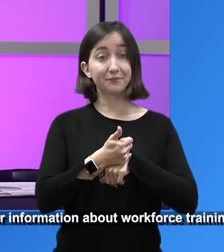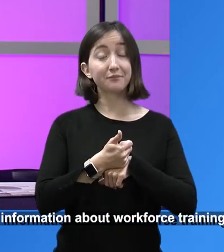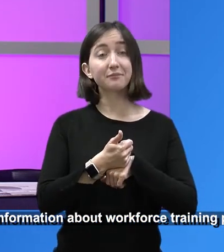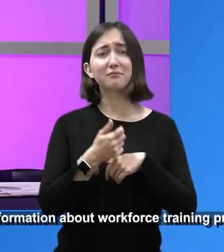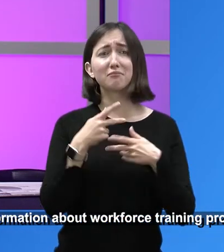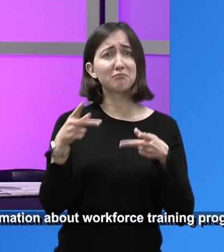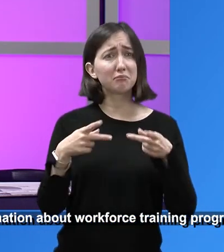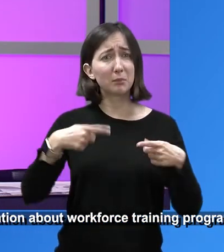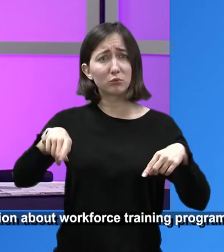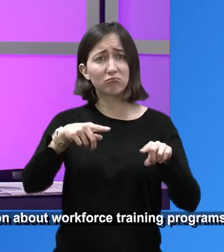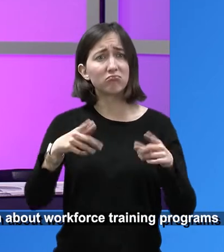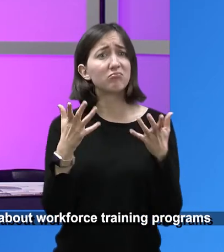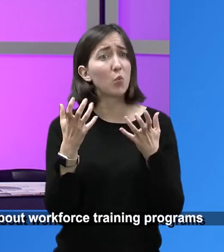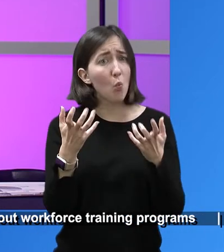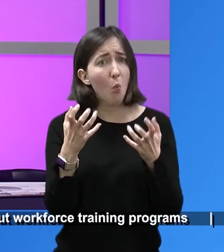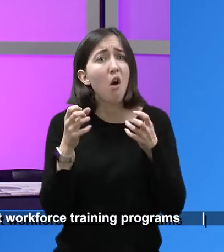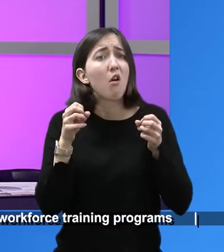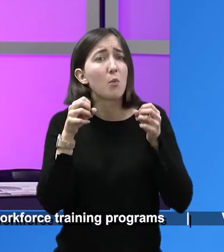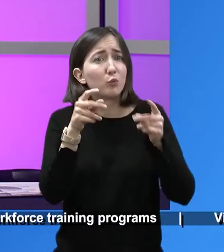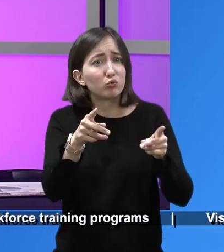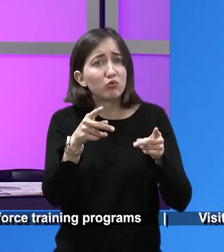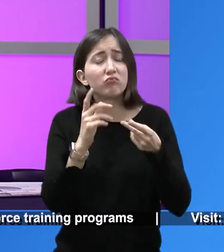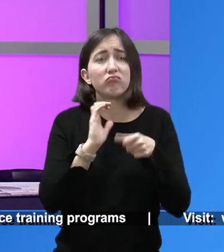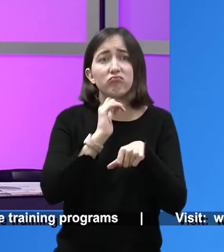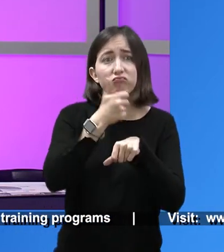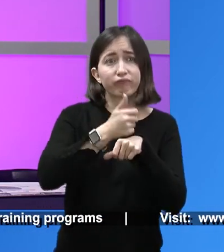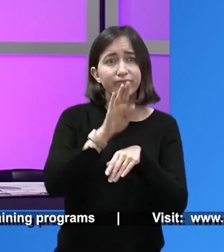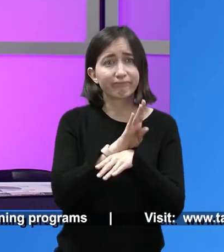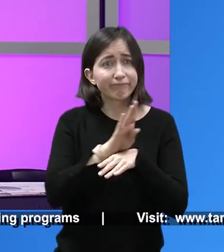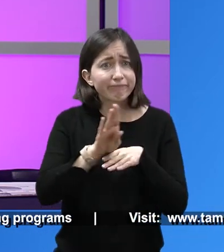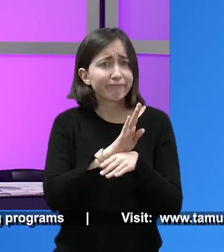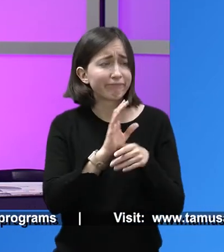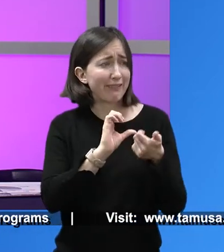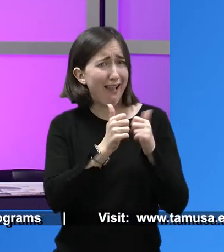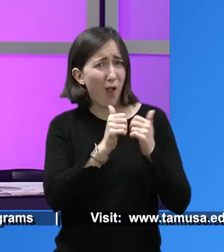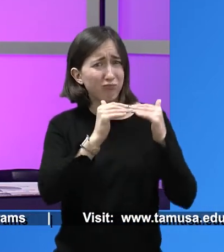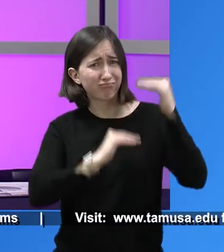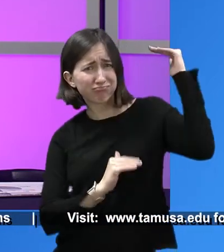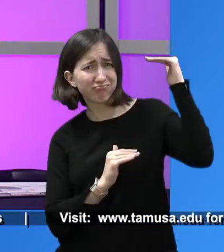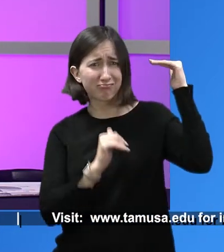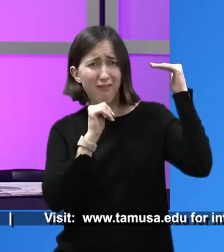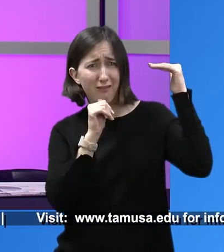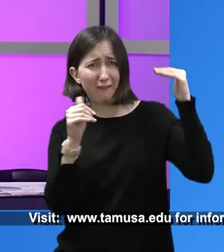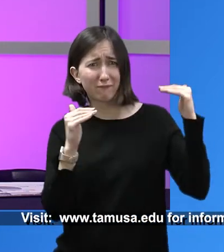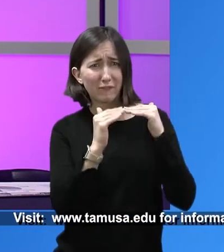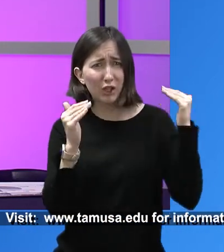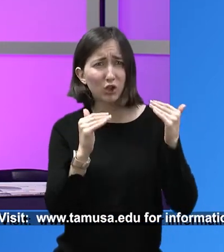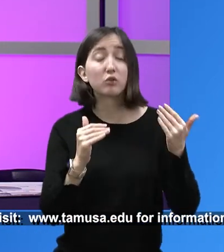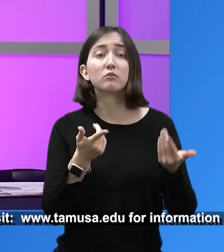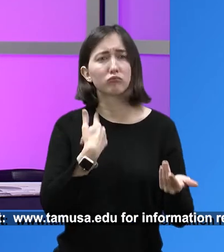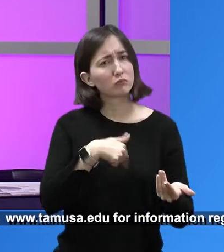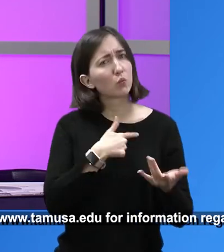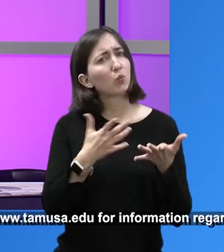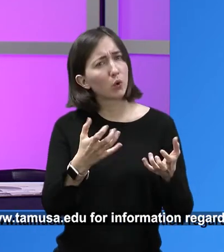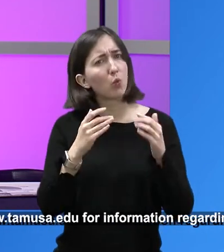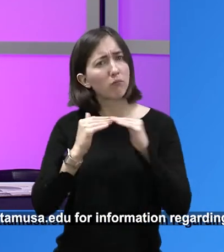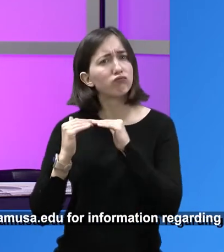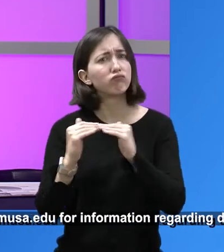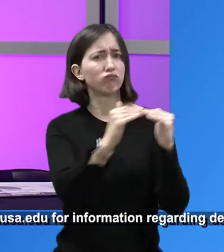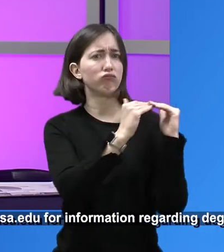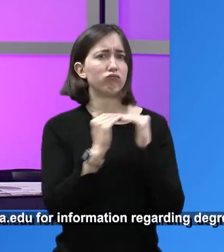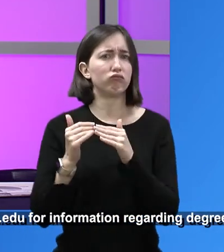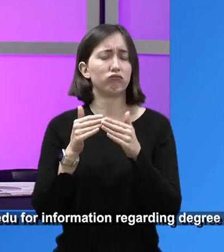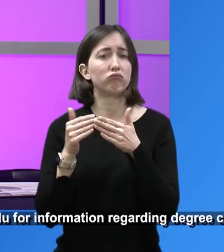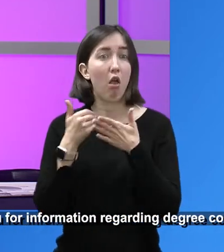to level that financial playing field so that people can then start their business and grow their business. And like Alma